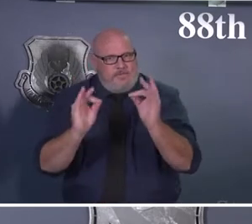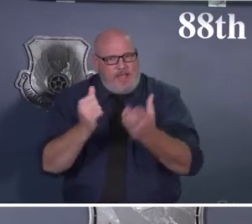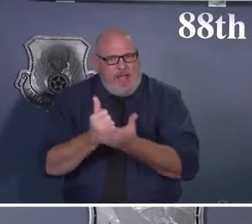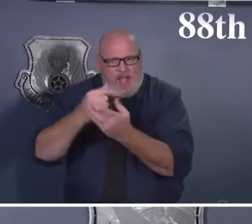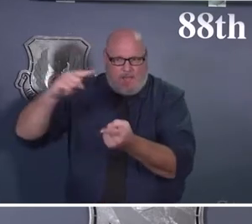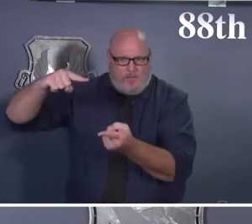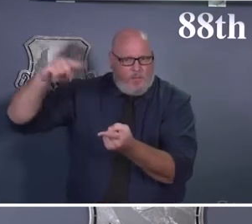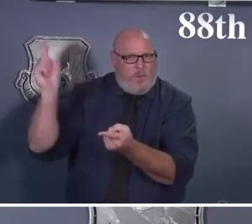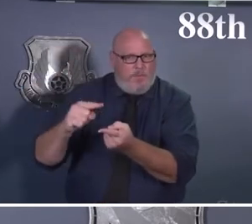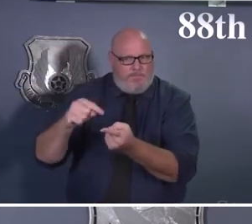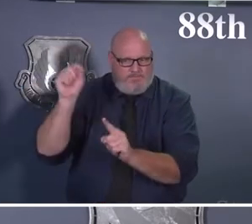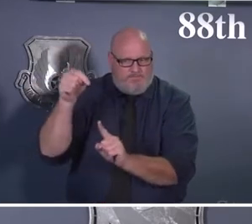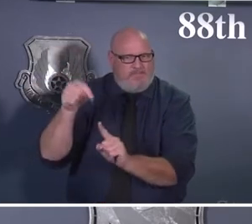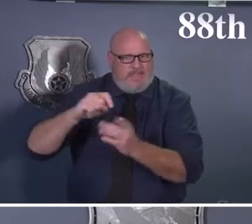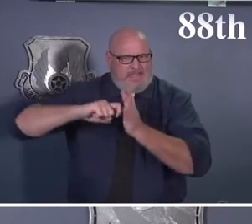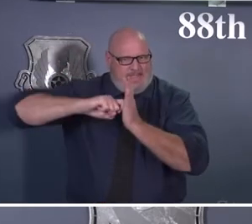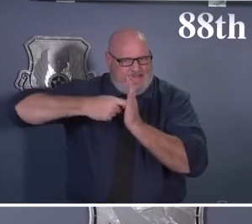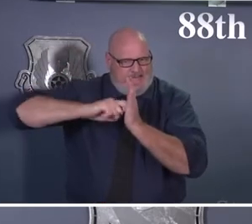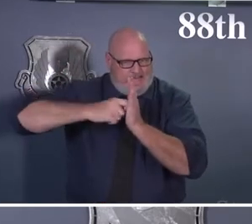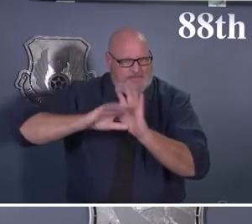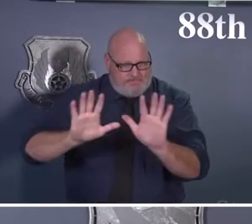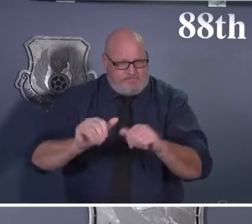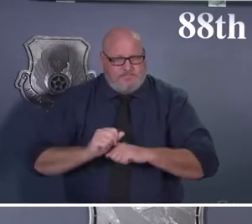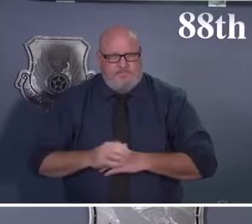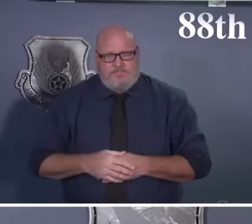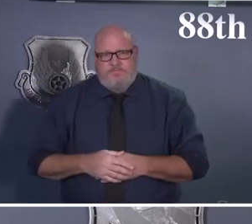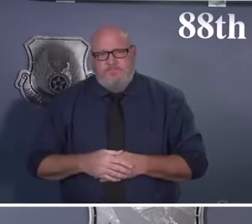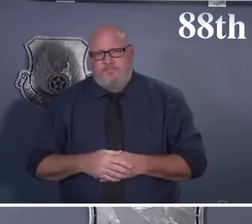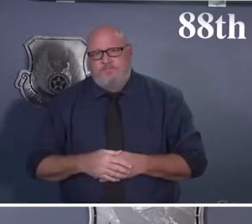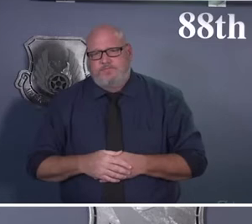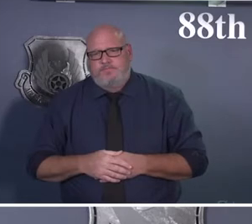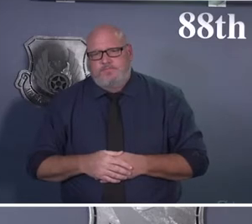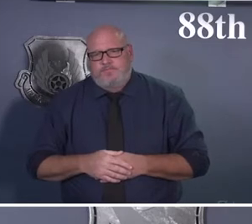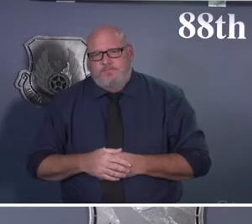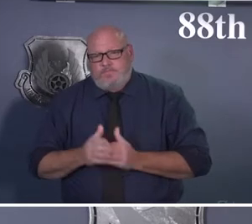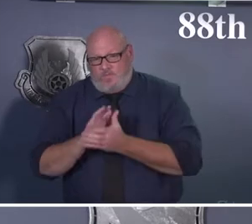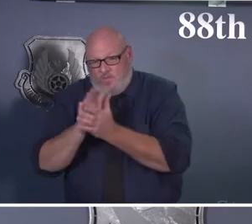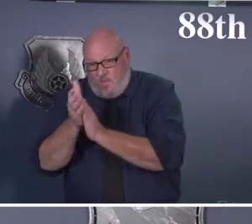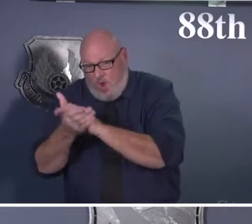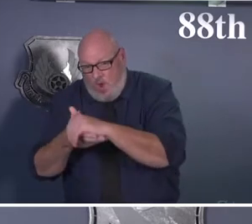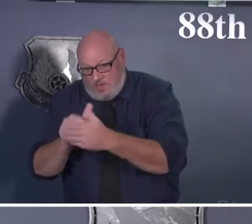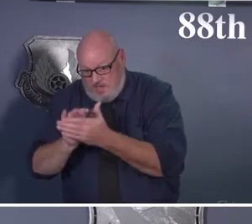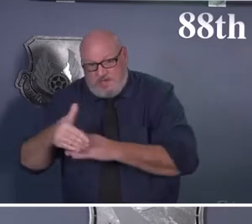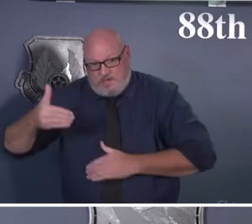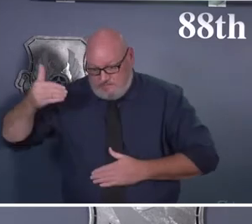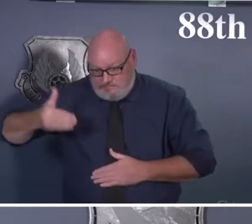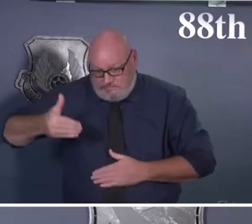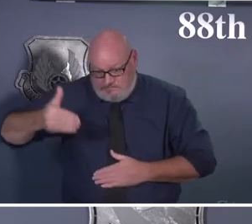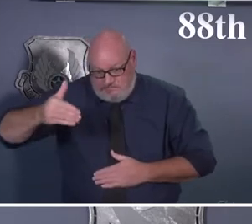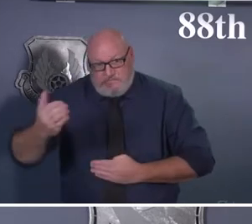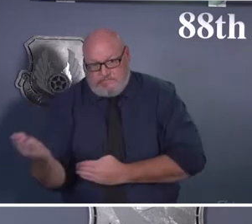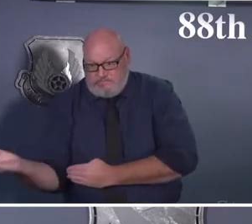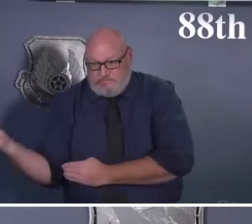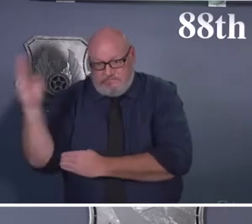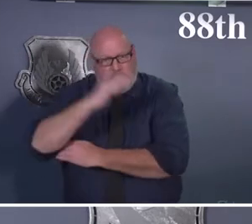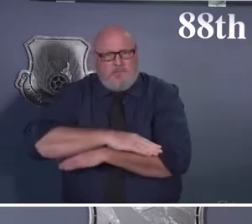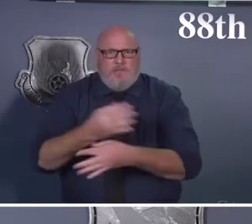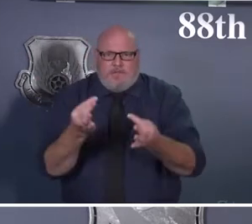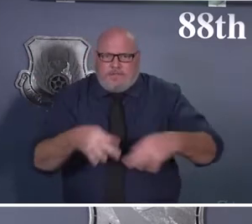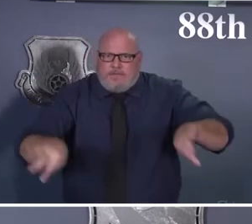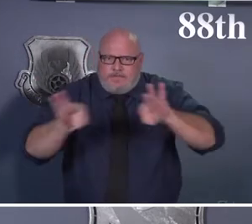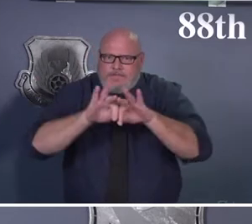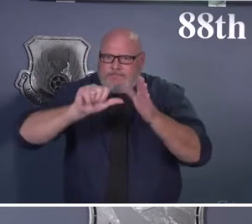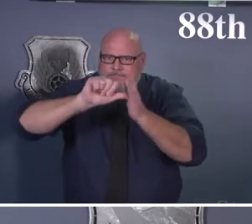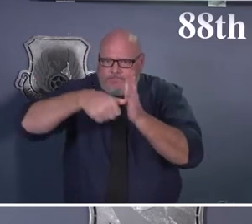distancing efforts that we have been doing so far. That includes washing your hands frequently. We're going to continue to screen our unvaccinated personnel.